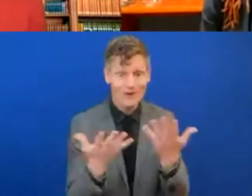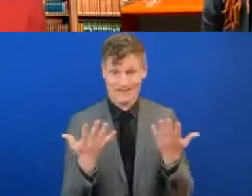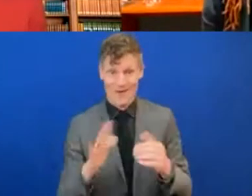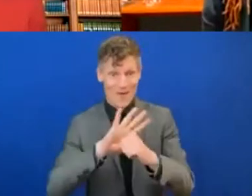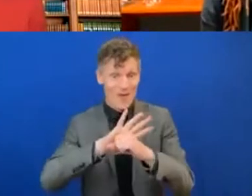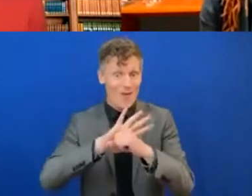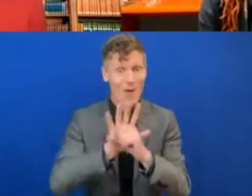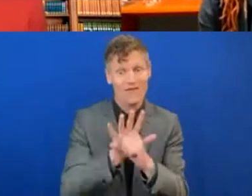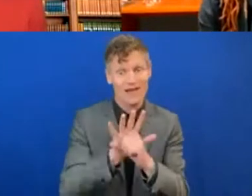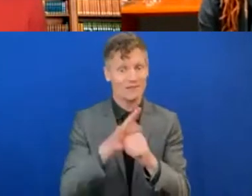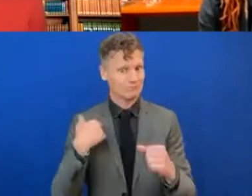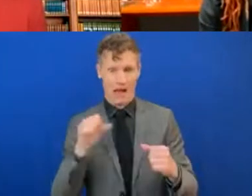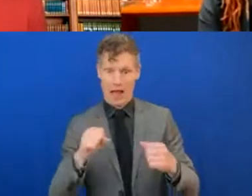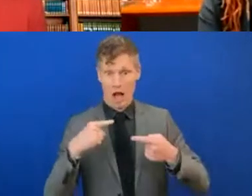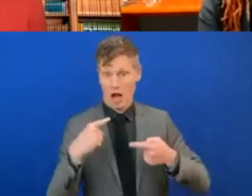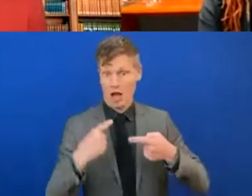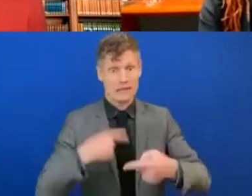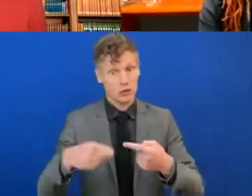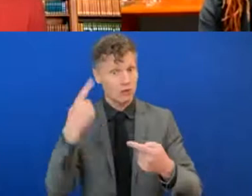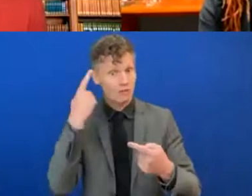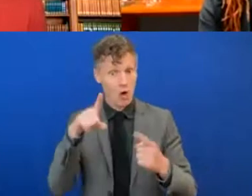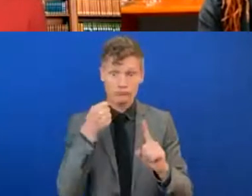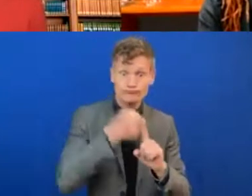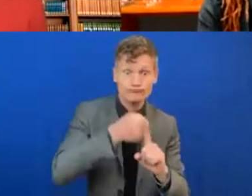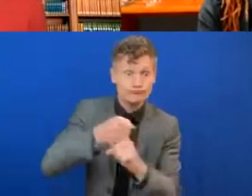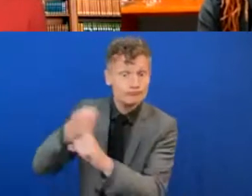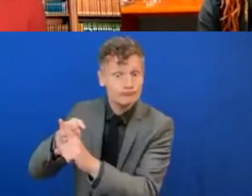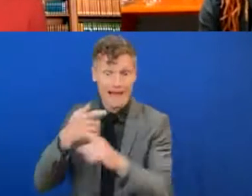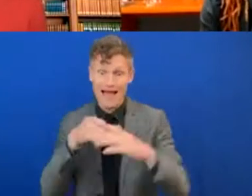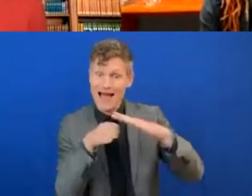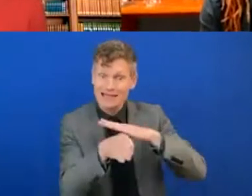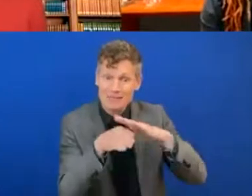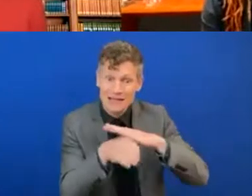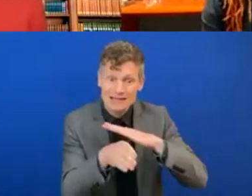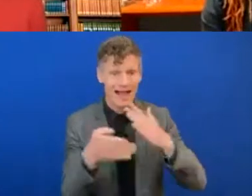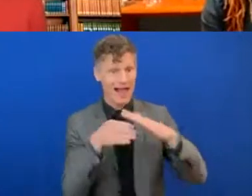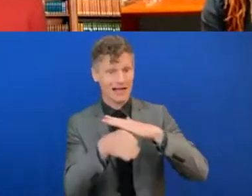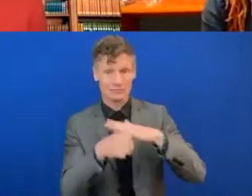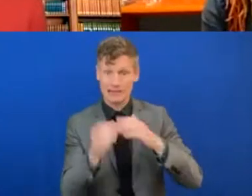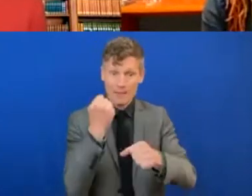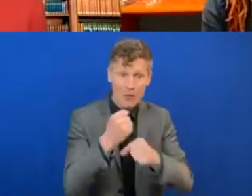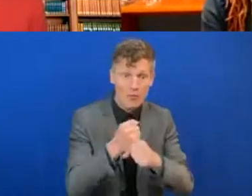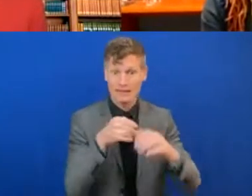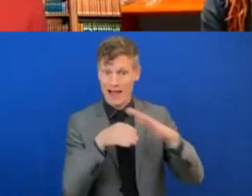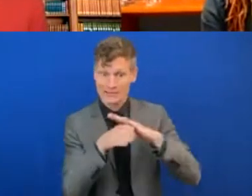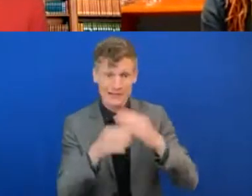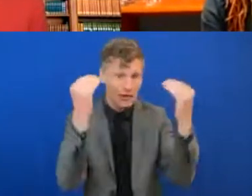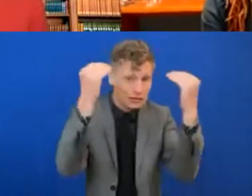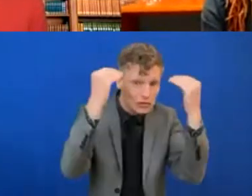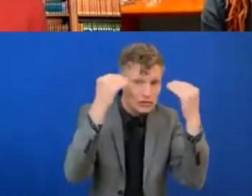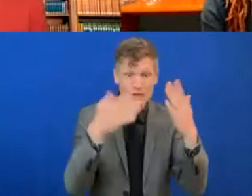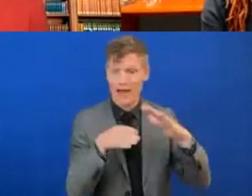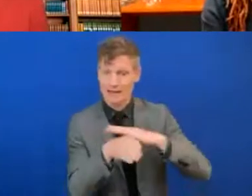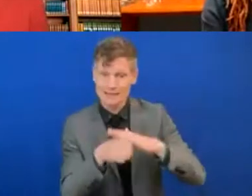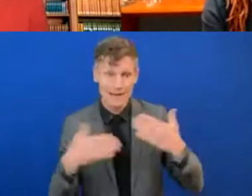can continue to drive home the mission of access, access into employment, access into education, access into healthcare.